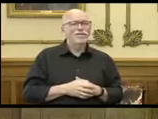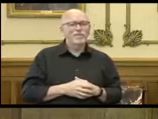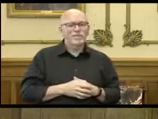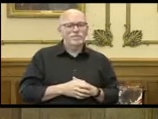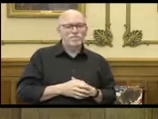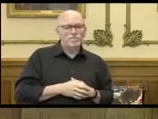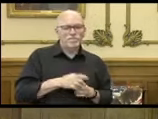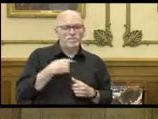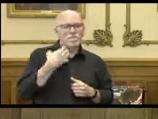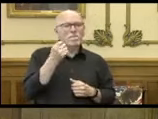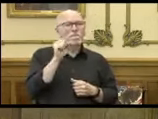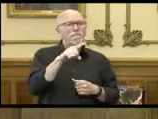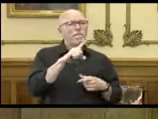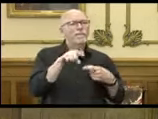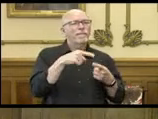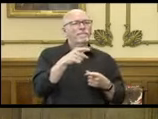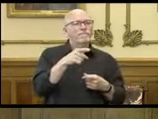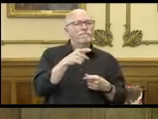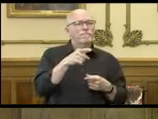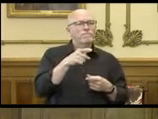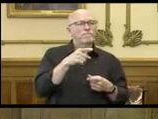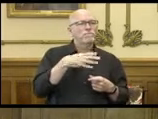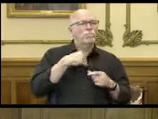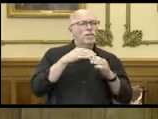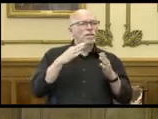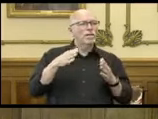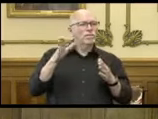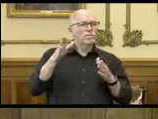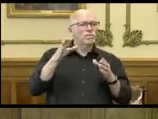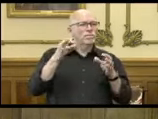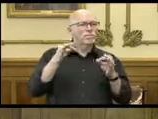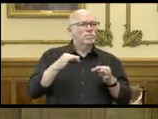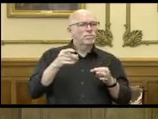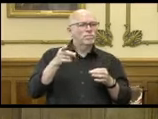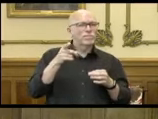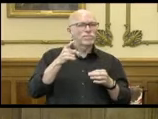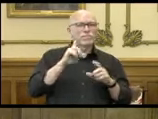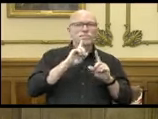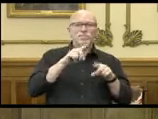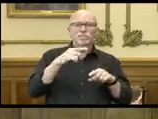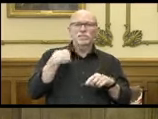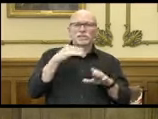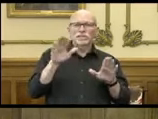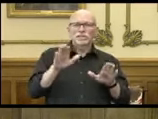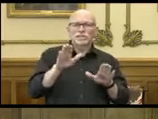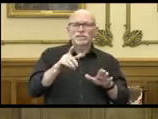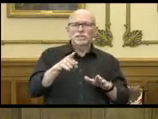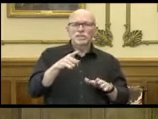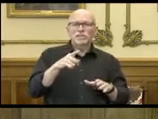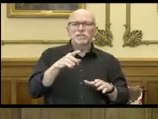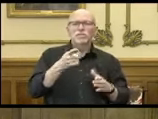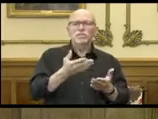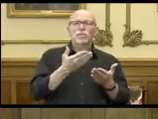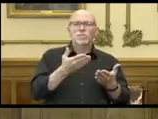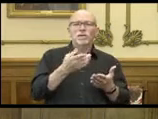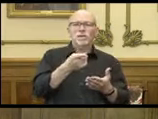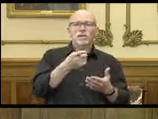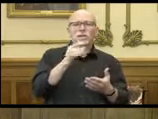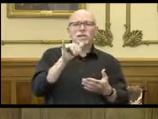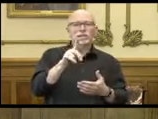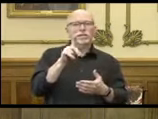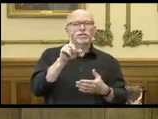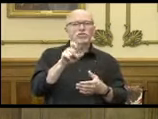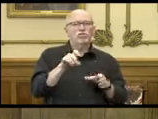I wanted to ask you about the White House Coronavirus Task report which came out on Sunday which recommends that Indiana should